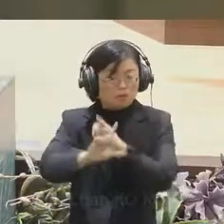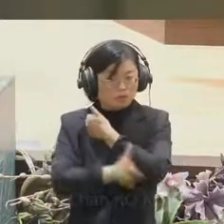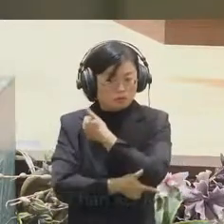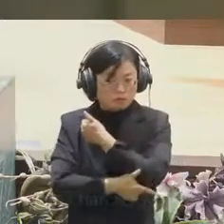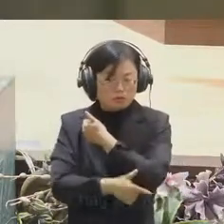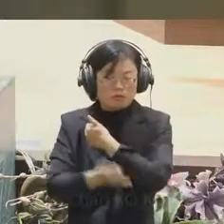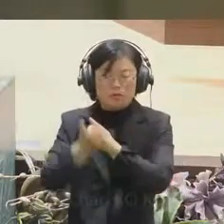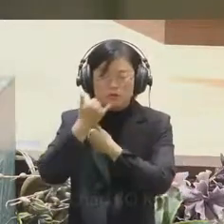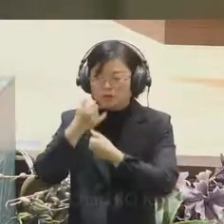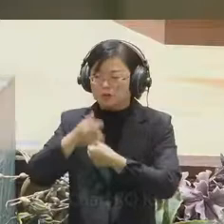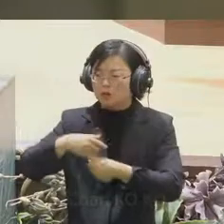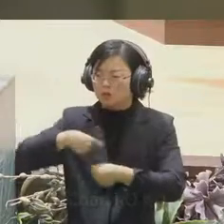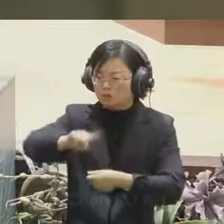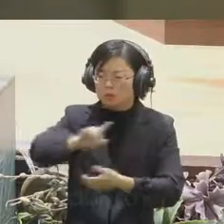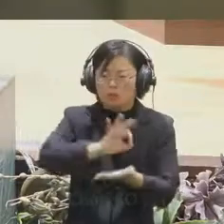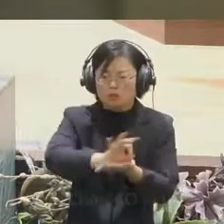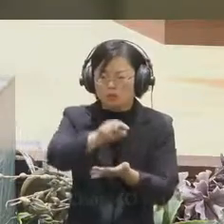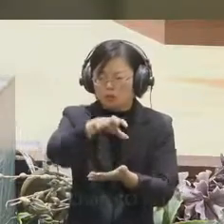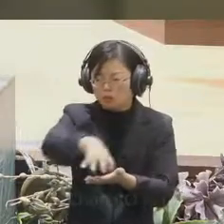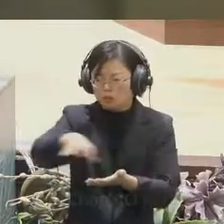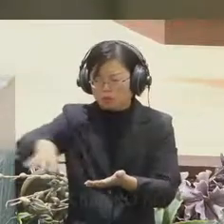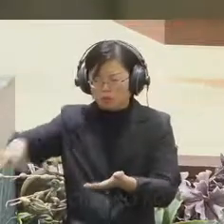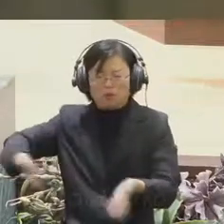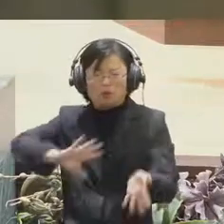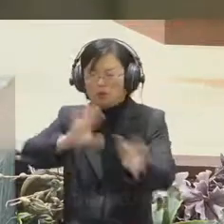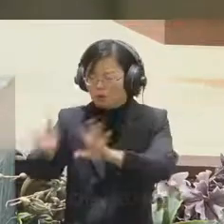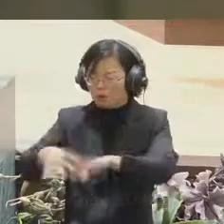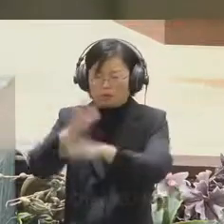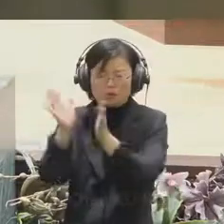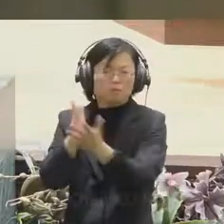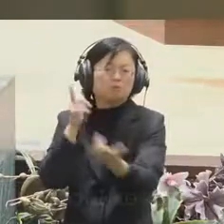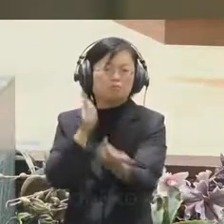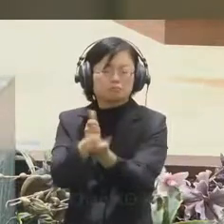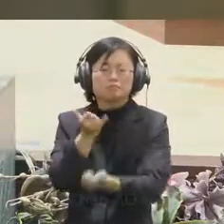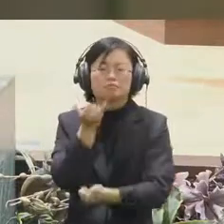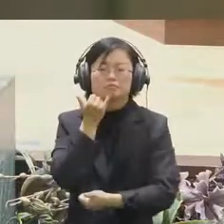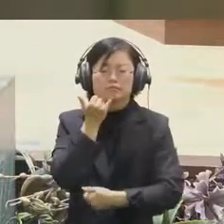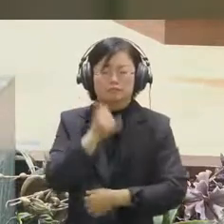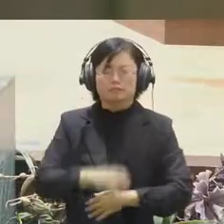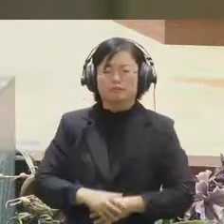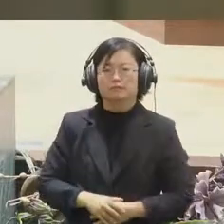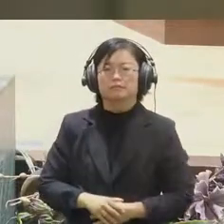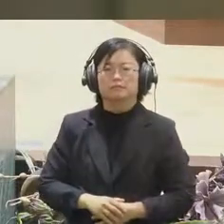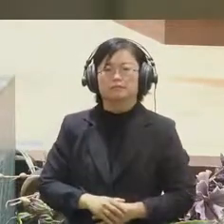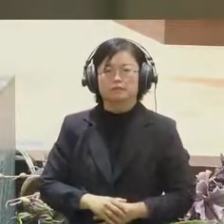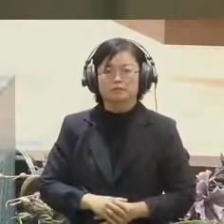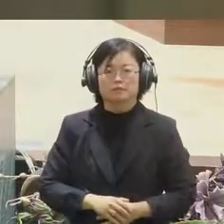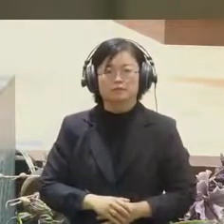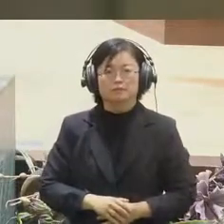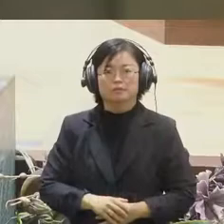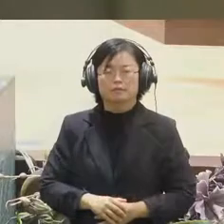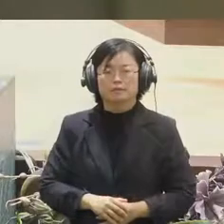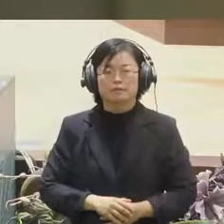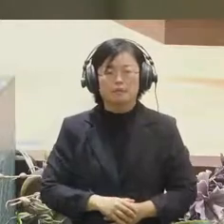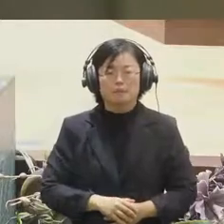business. I believe that the same practice can be used in everywhere in any situation.